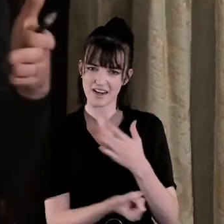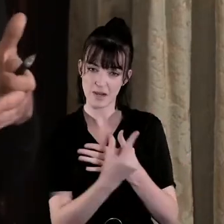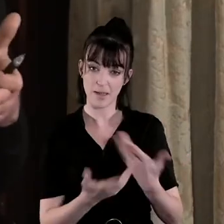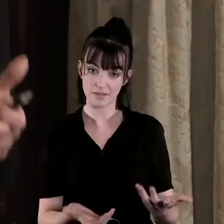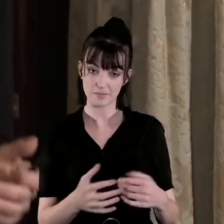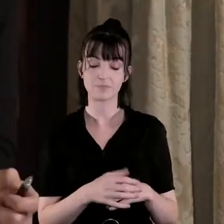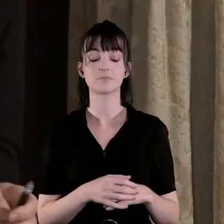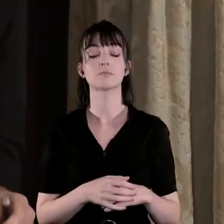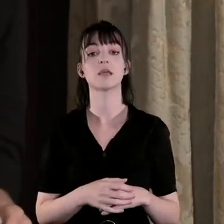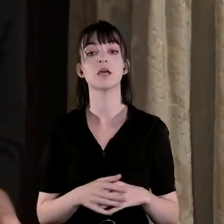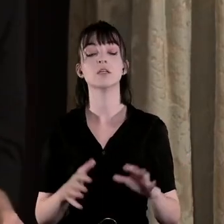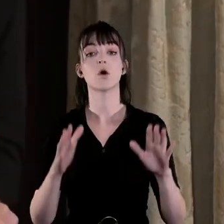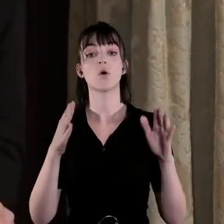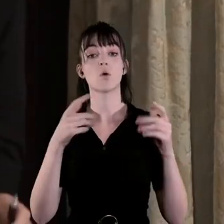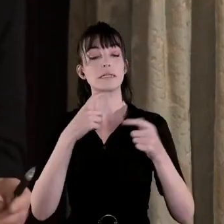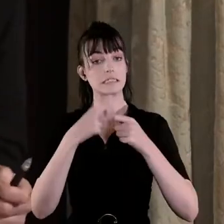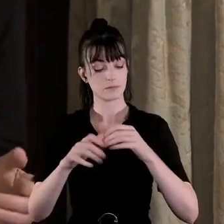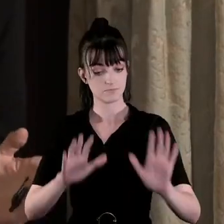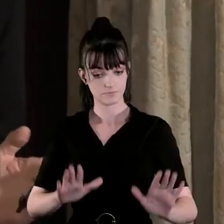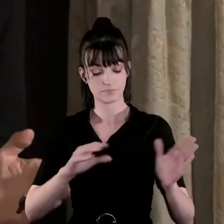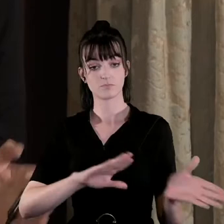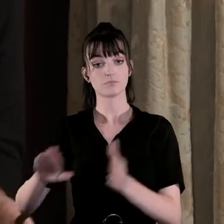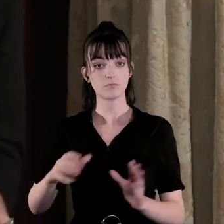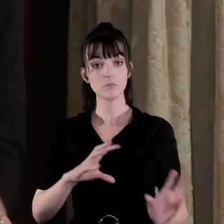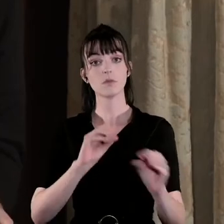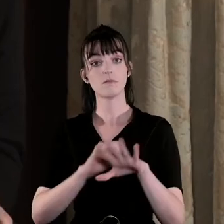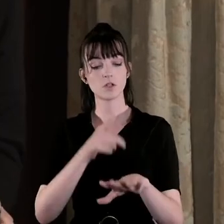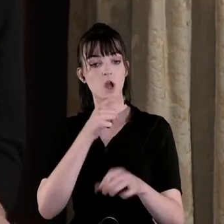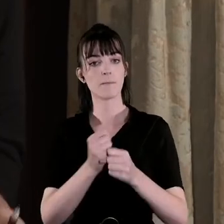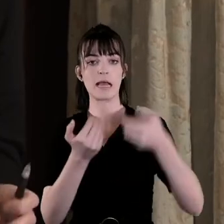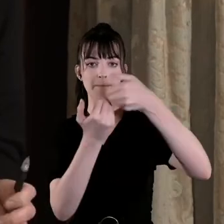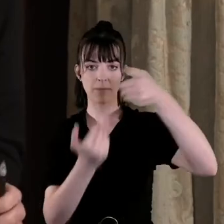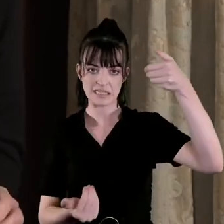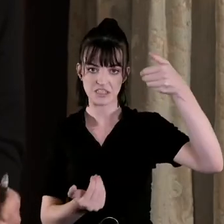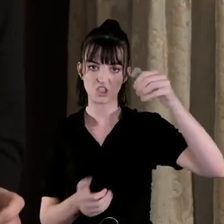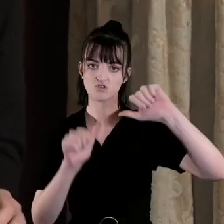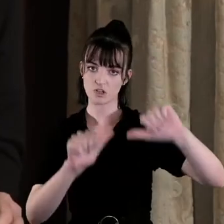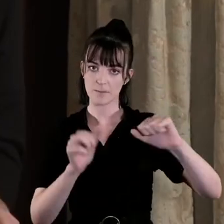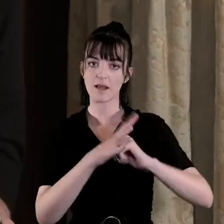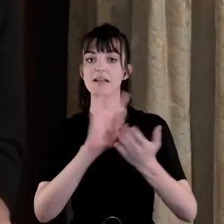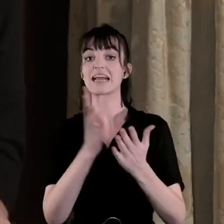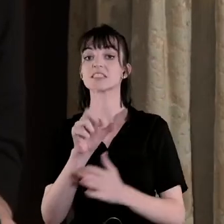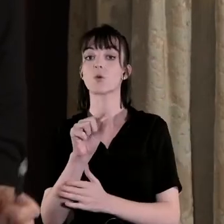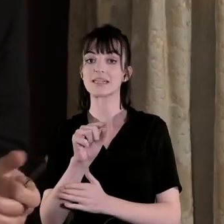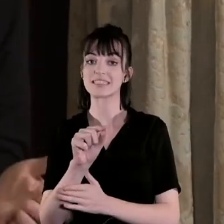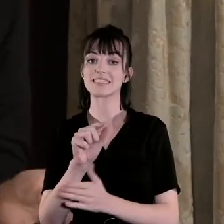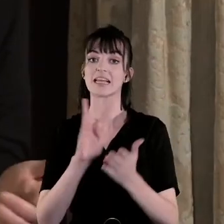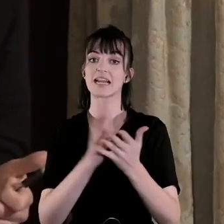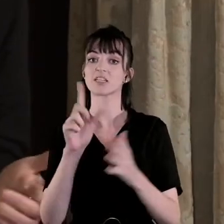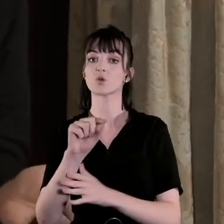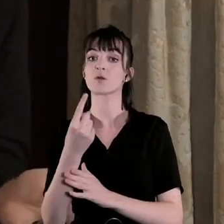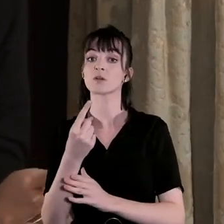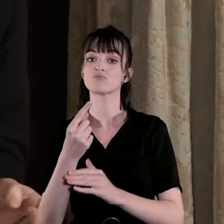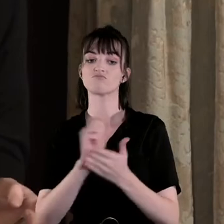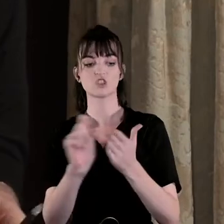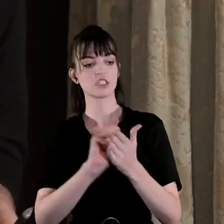move towards the settlement which the partition settlement of 1920 and the 1921 treaty I think they're